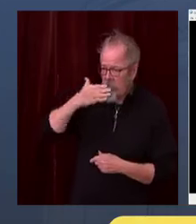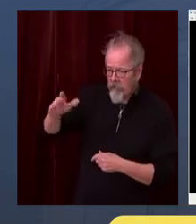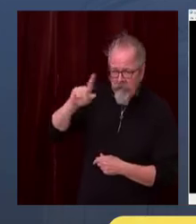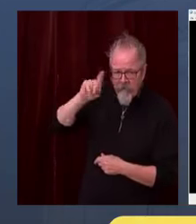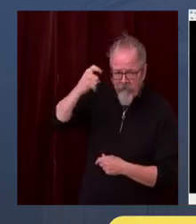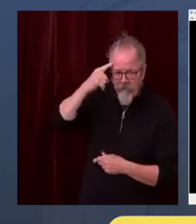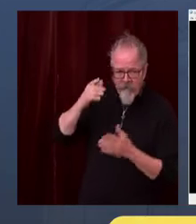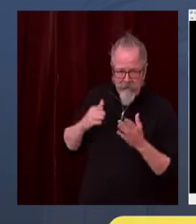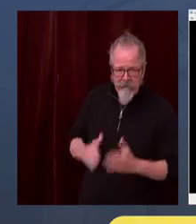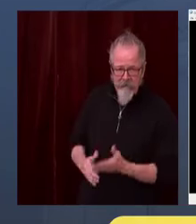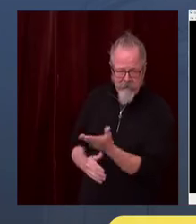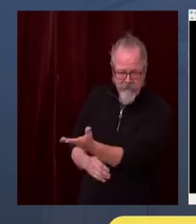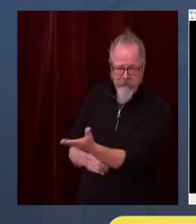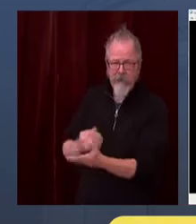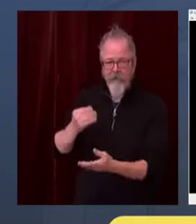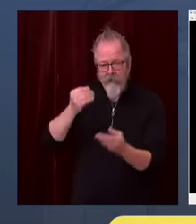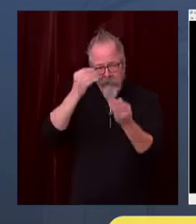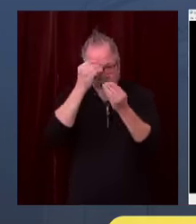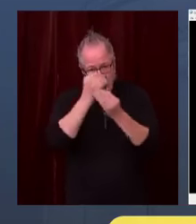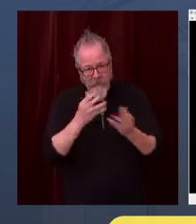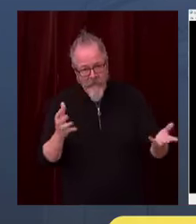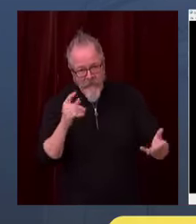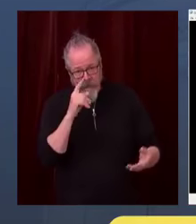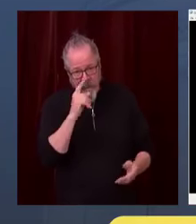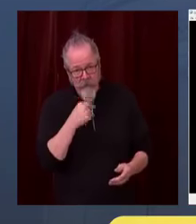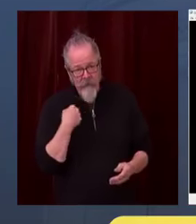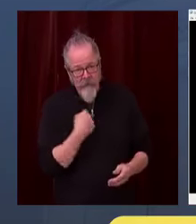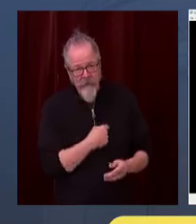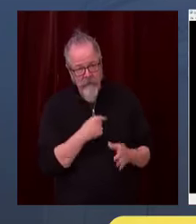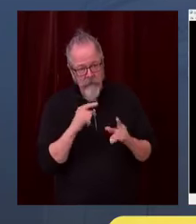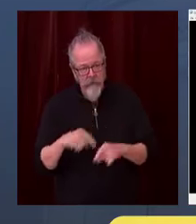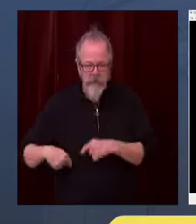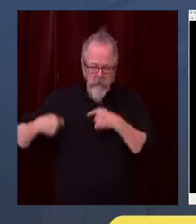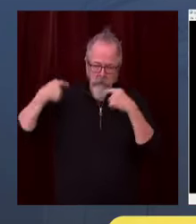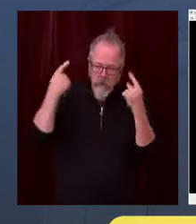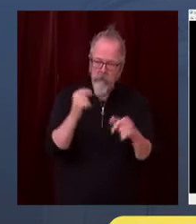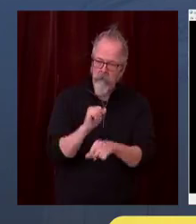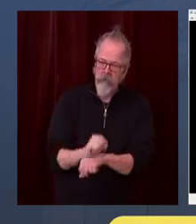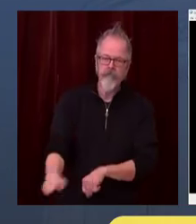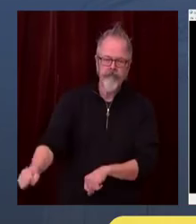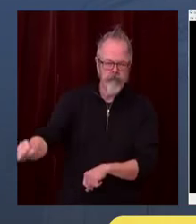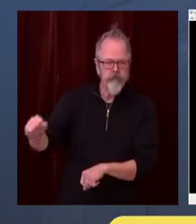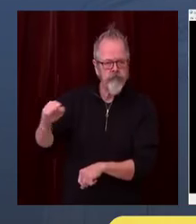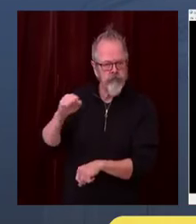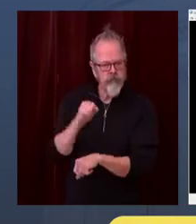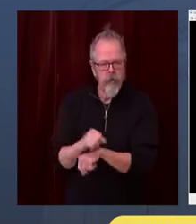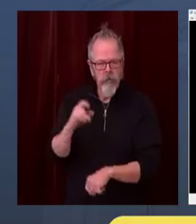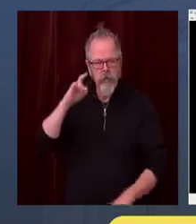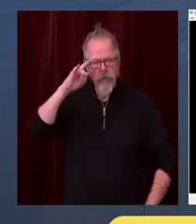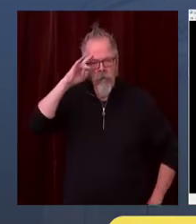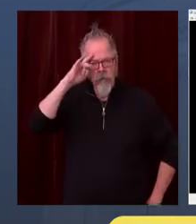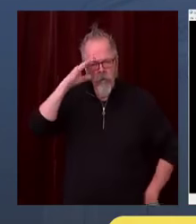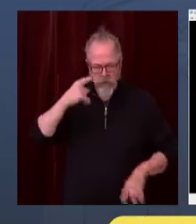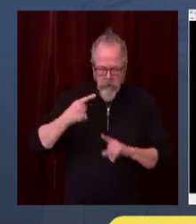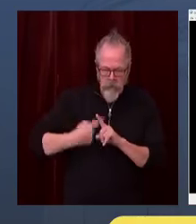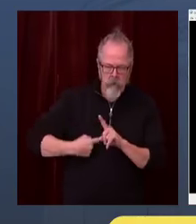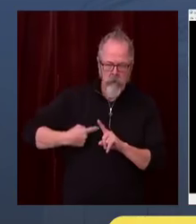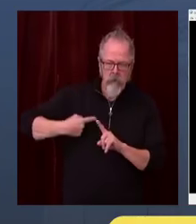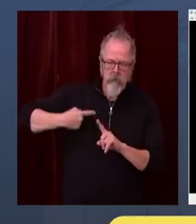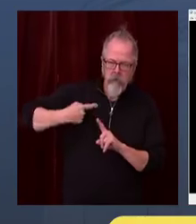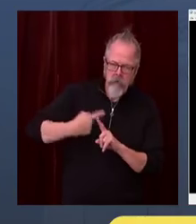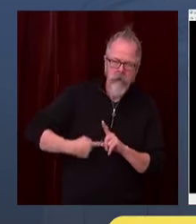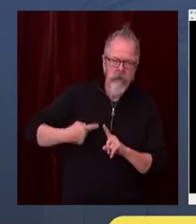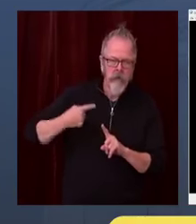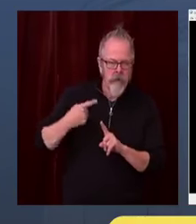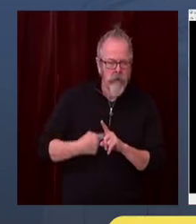have the energy to take care of these patients. These patients require more than a normal patient. They require